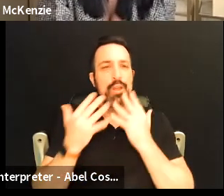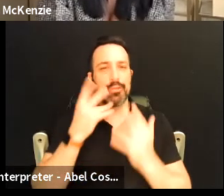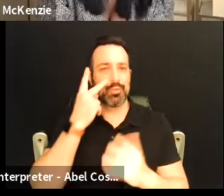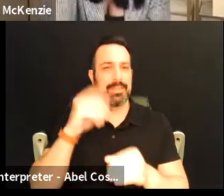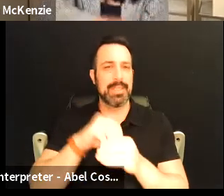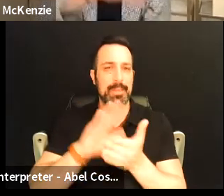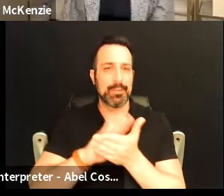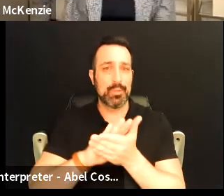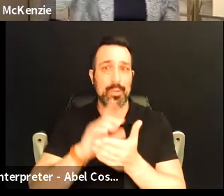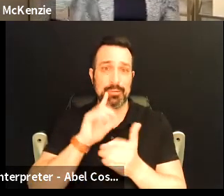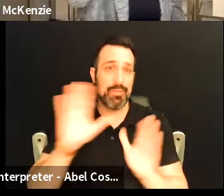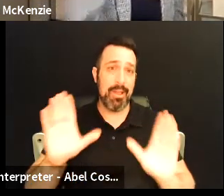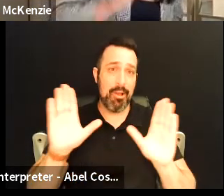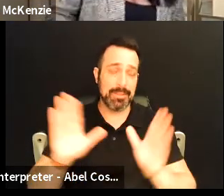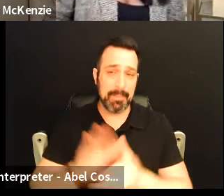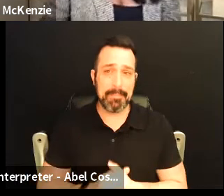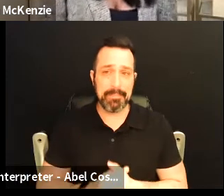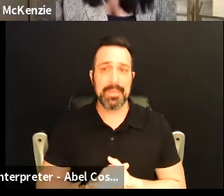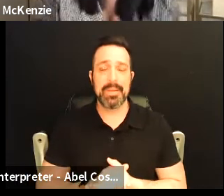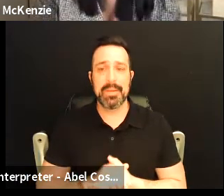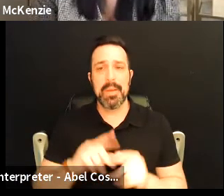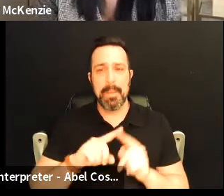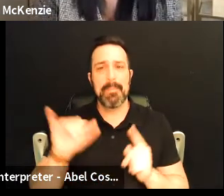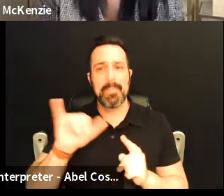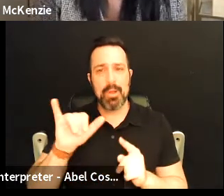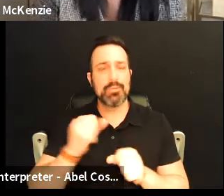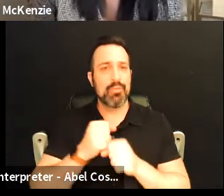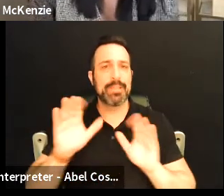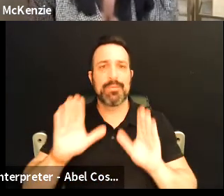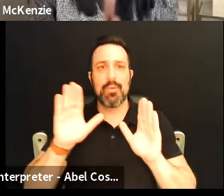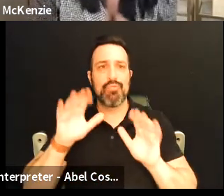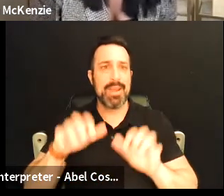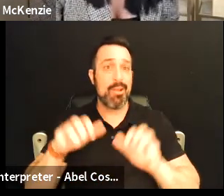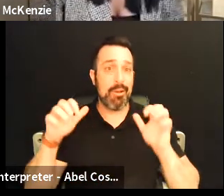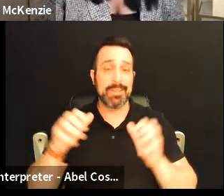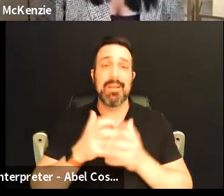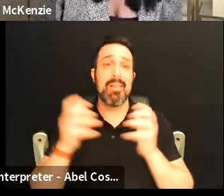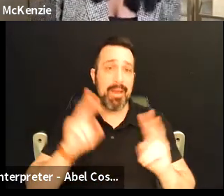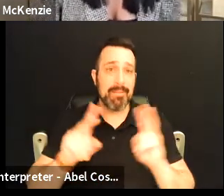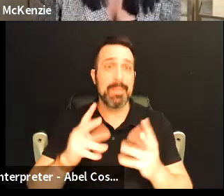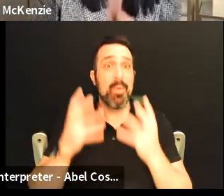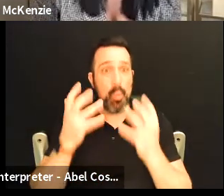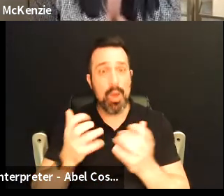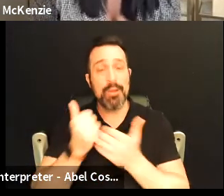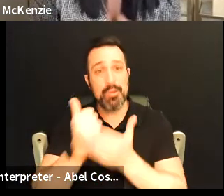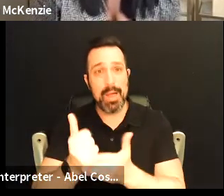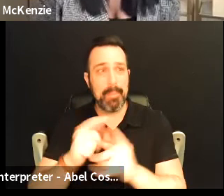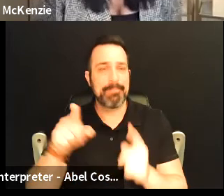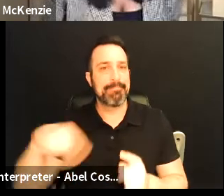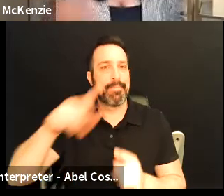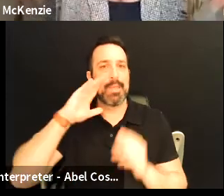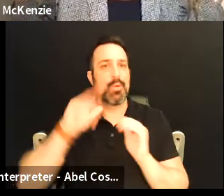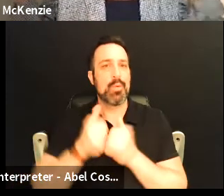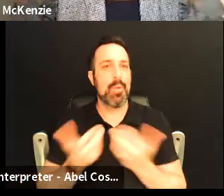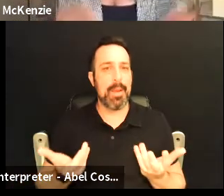school and it's really awesome but it also um it makes for a great audience a lot of people want to help but they really don't know how